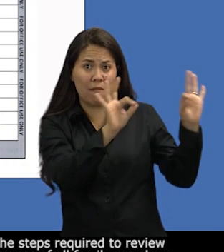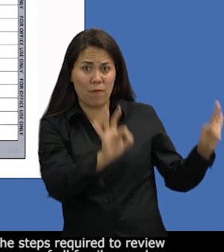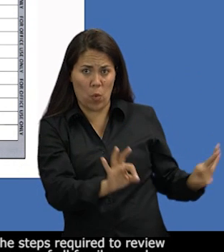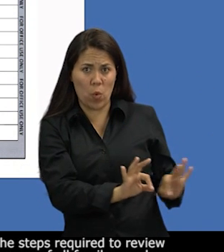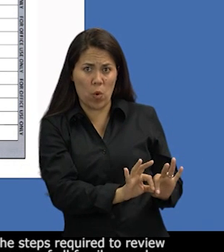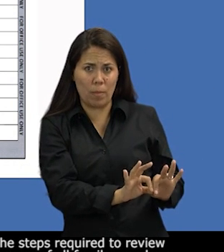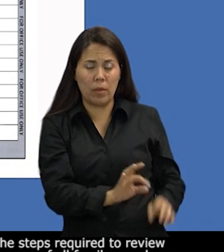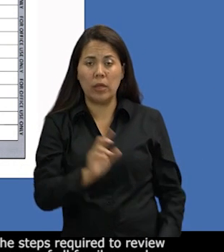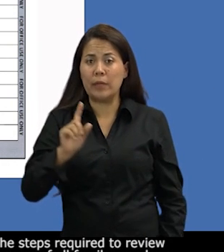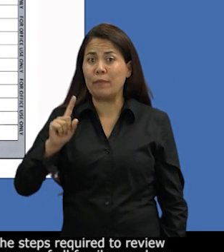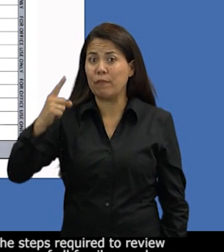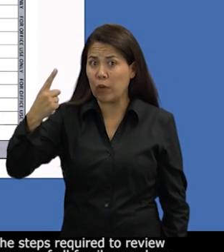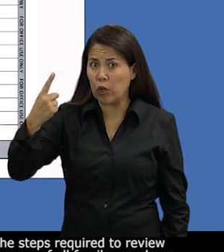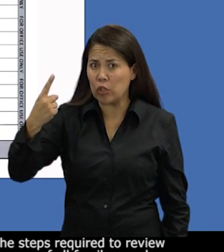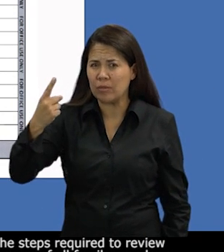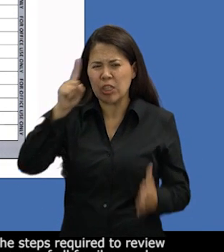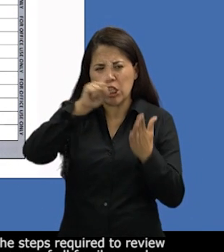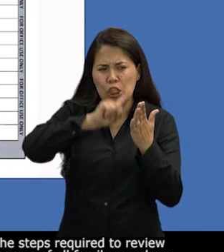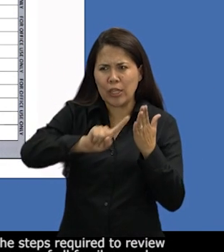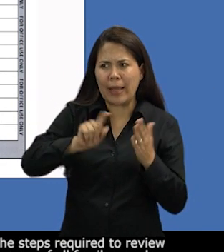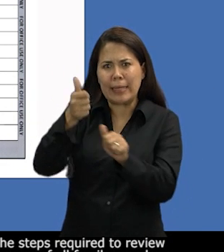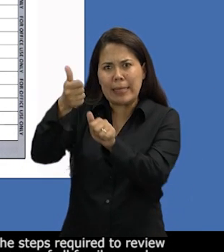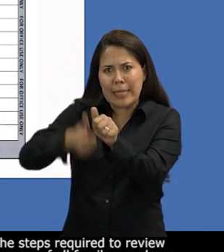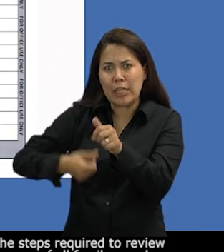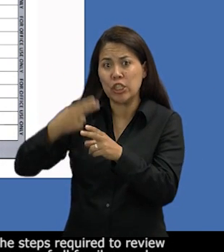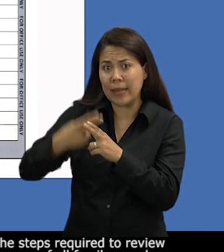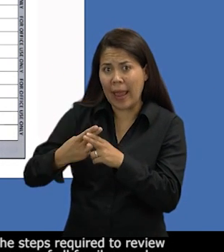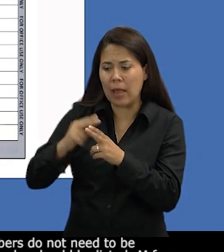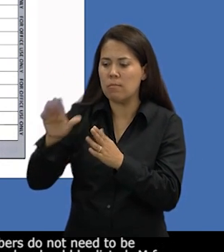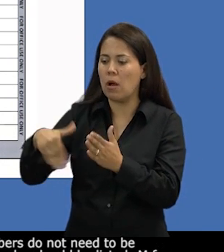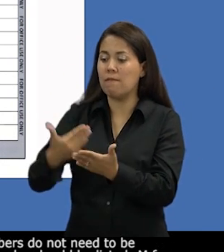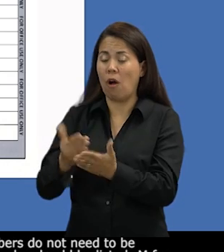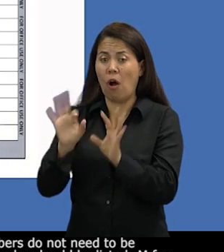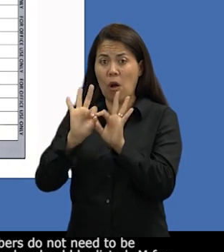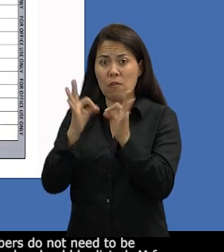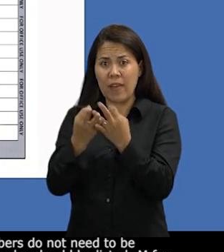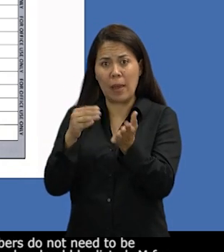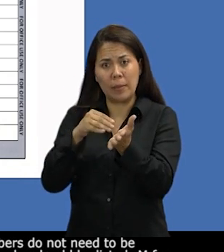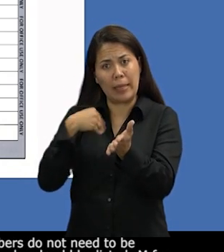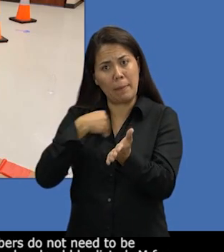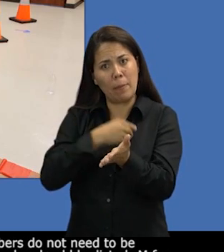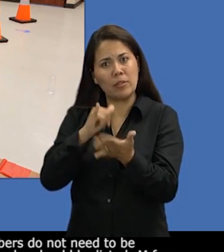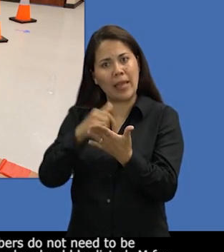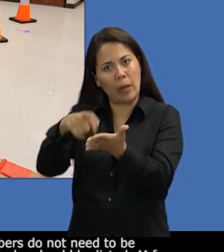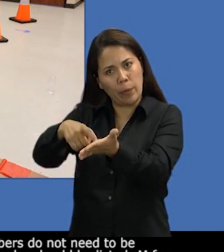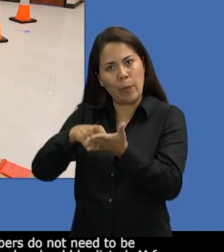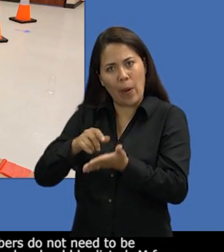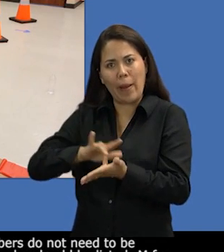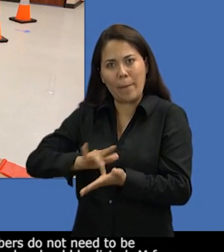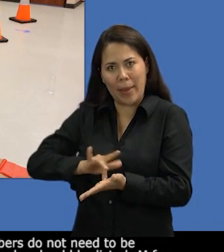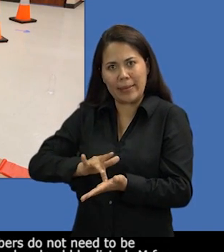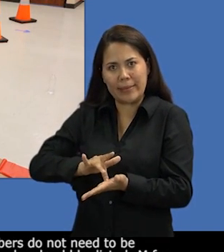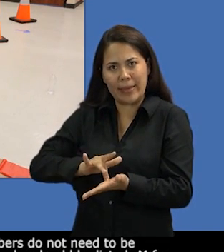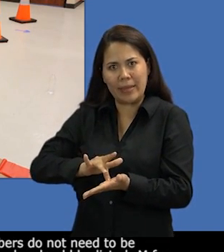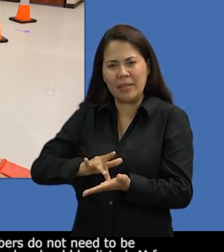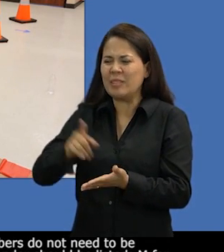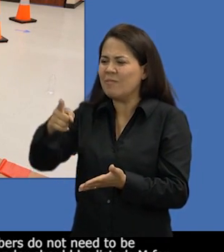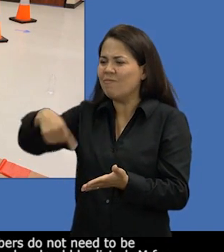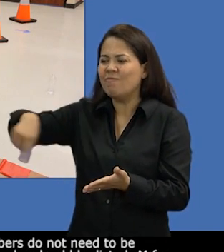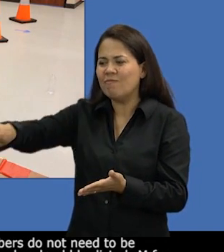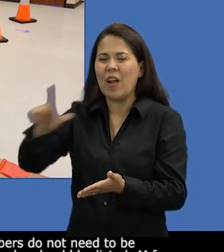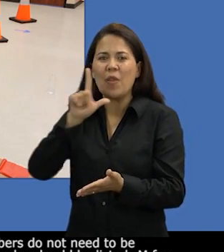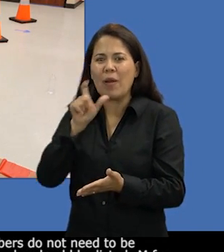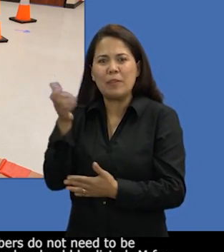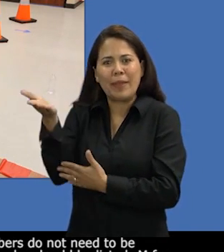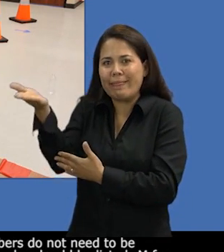First, review the names of all family members who will be receiving medication. All family members do not